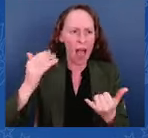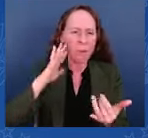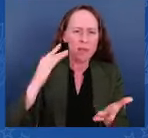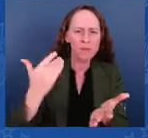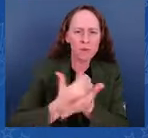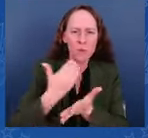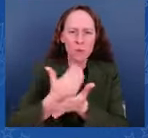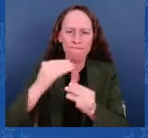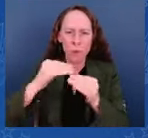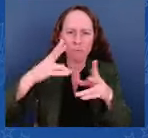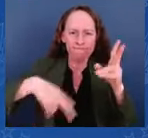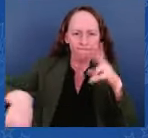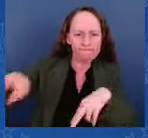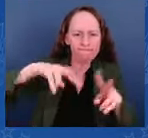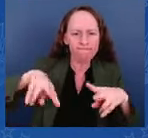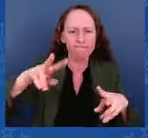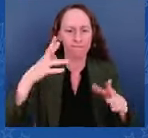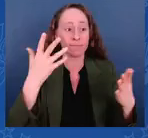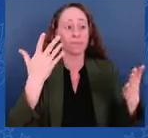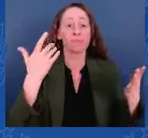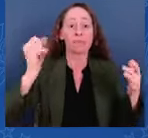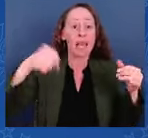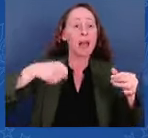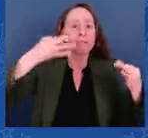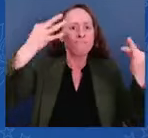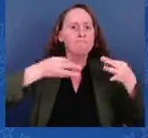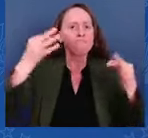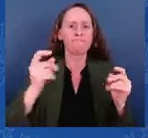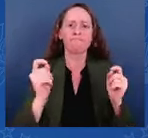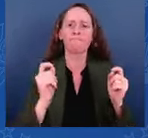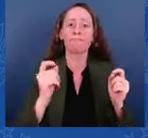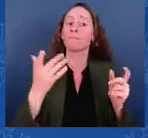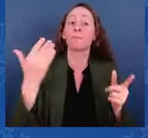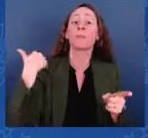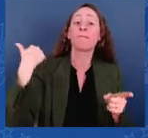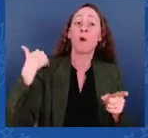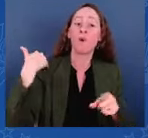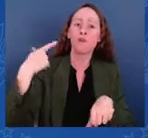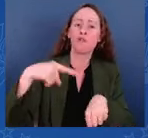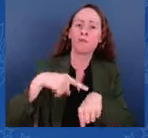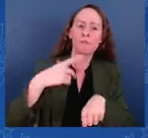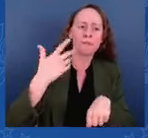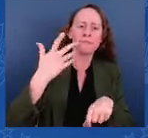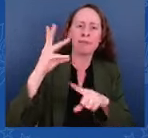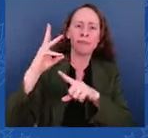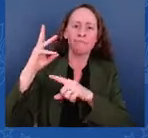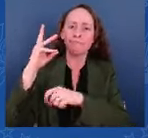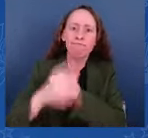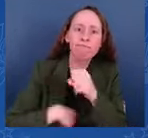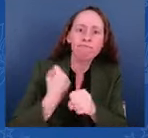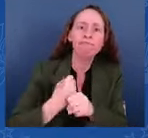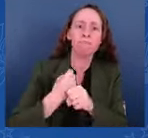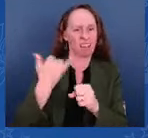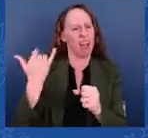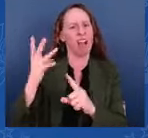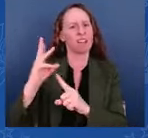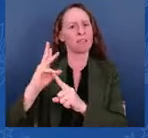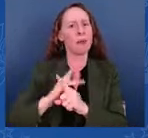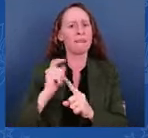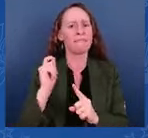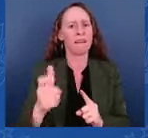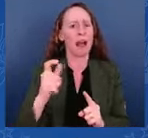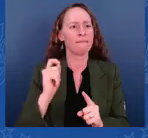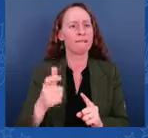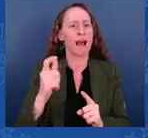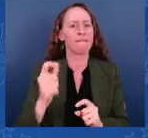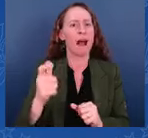years, because that's what happens now. Additionally, Department of Homeland Security has proposed new rules to allow federal law enforcement to